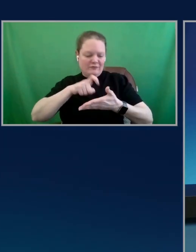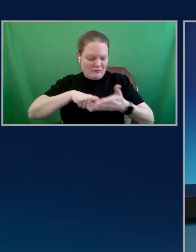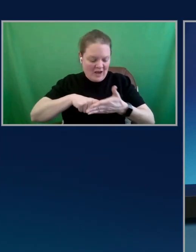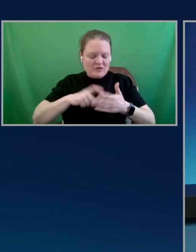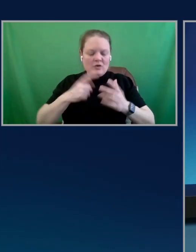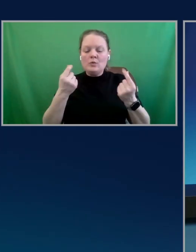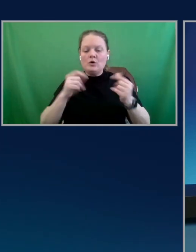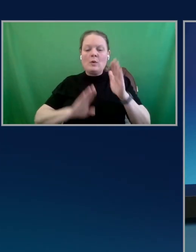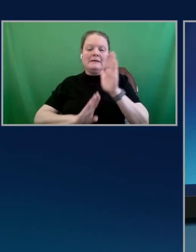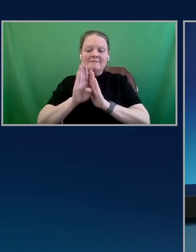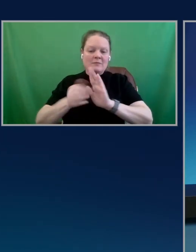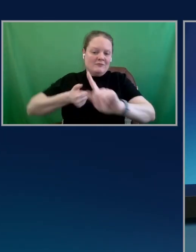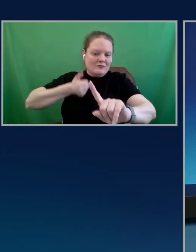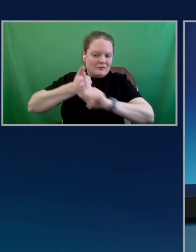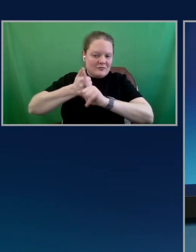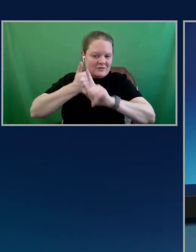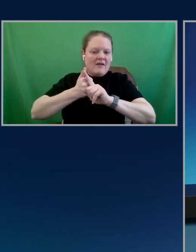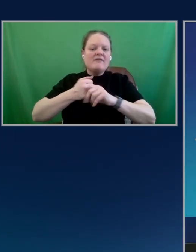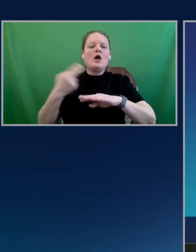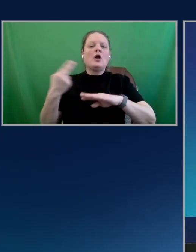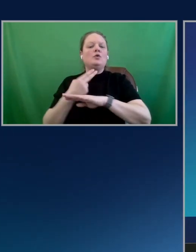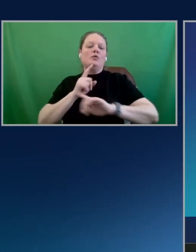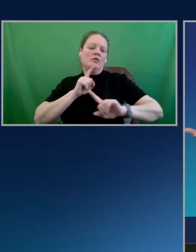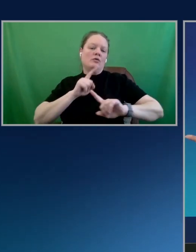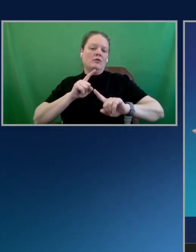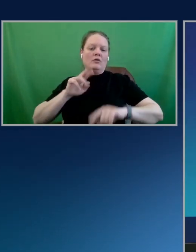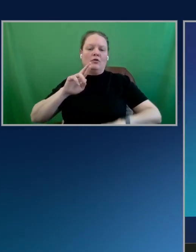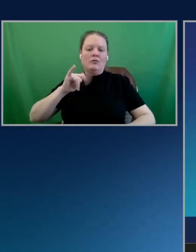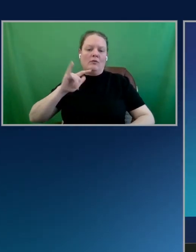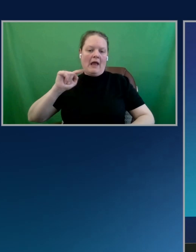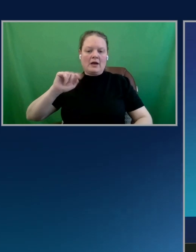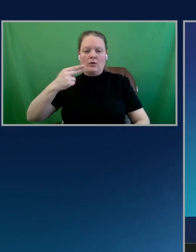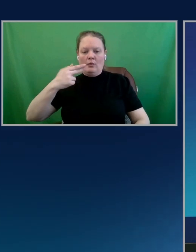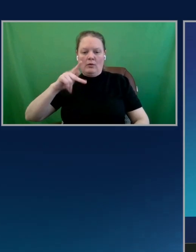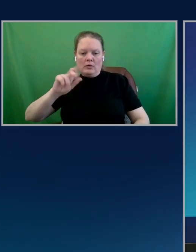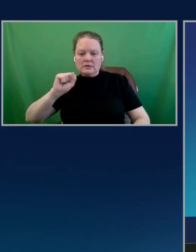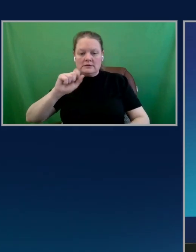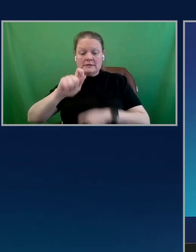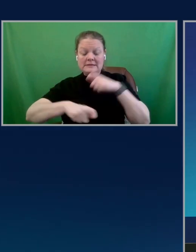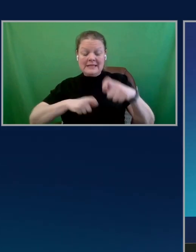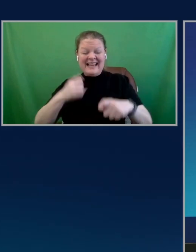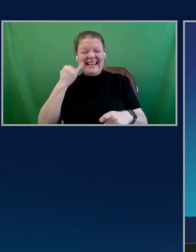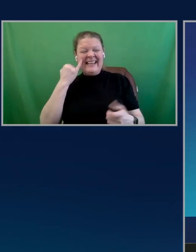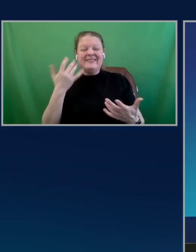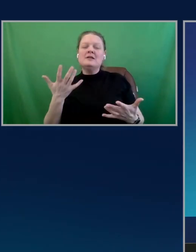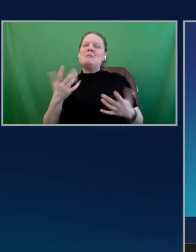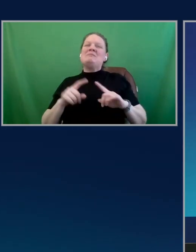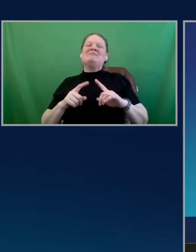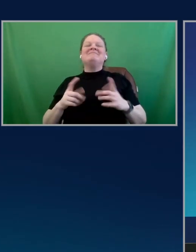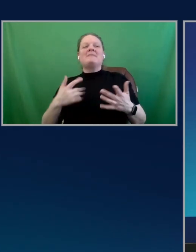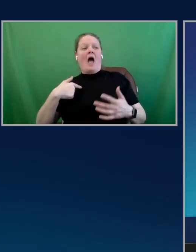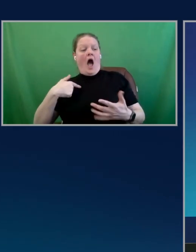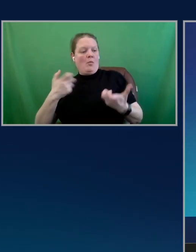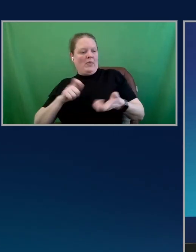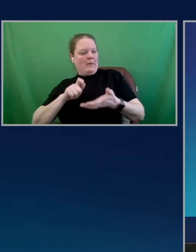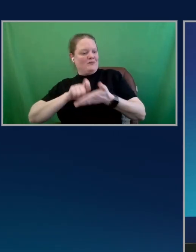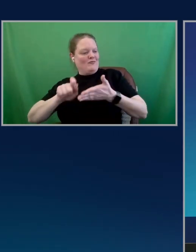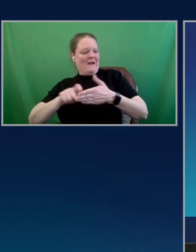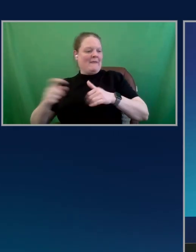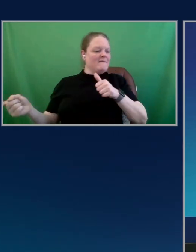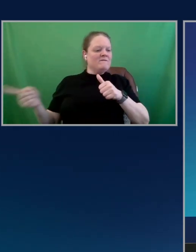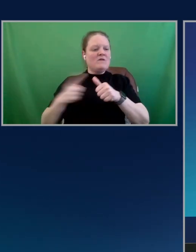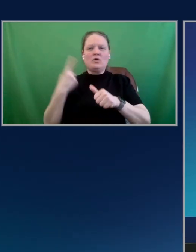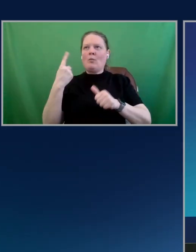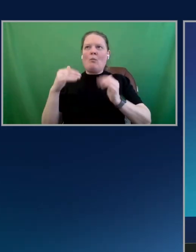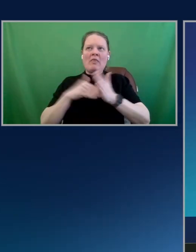and just use the React hooks instead. But if instead you're like, I want them to write that first thousand lines of code or whatever for